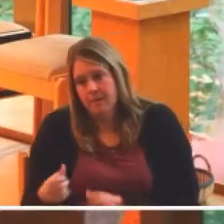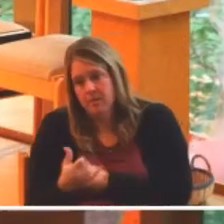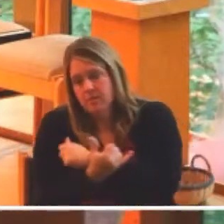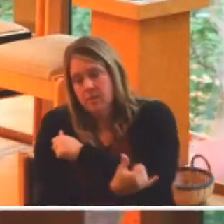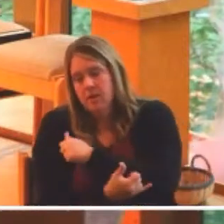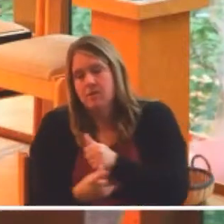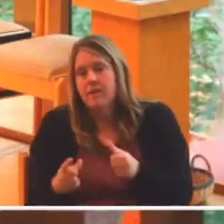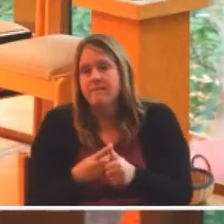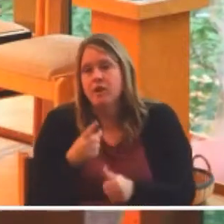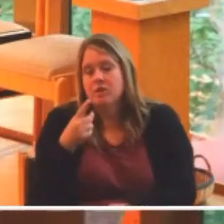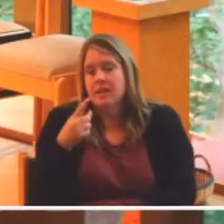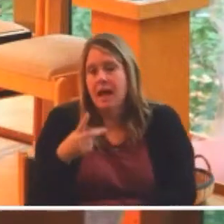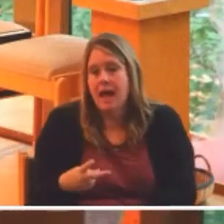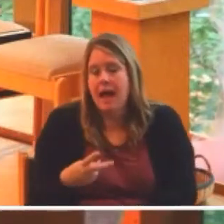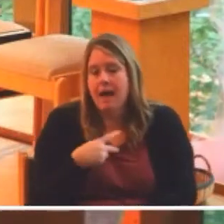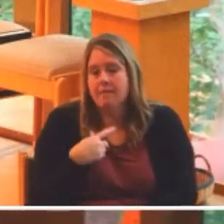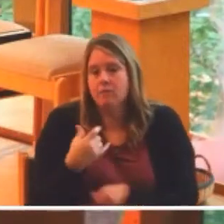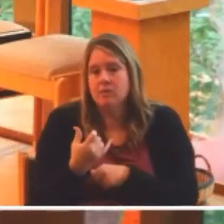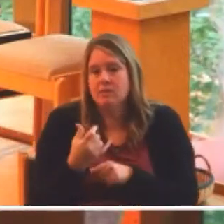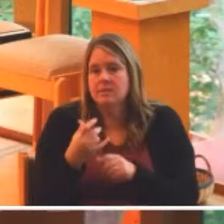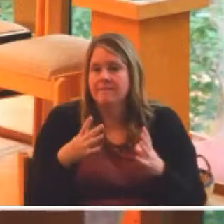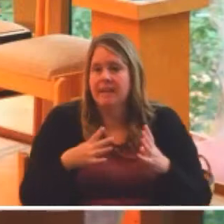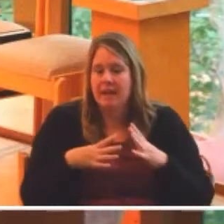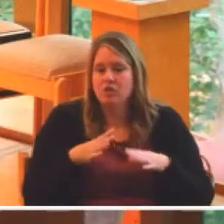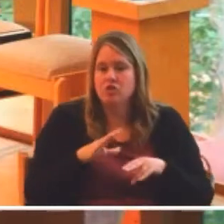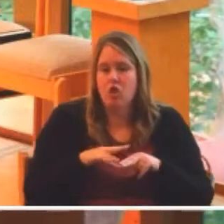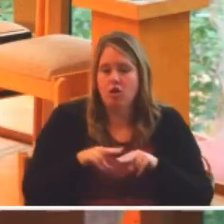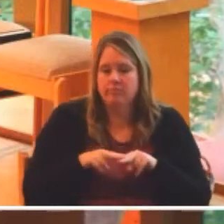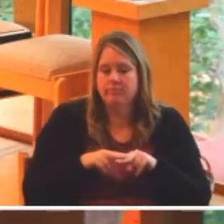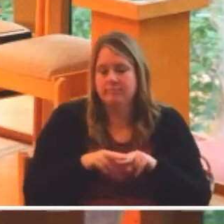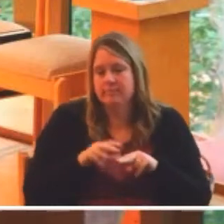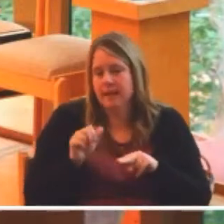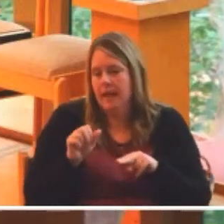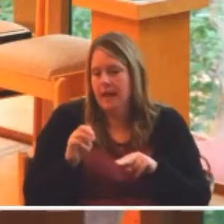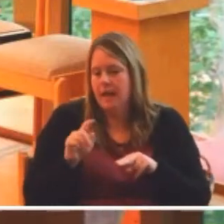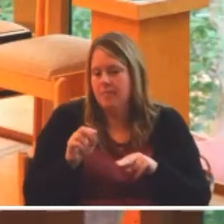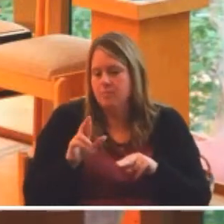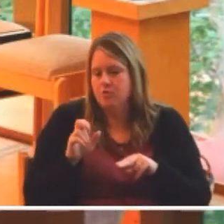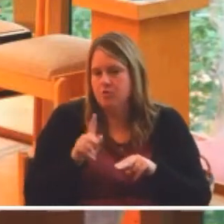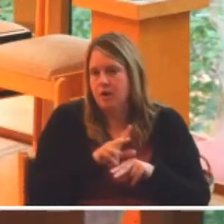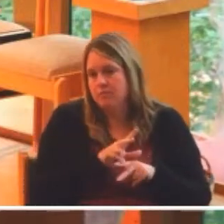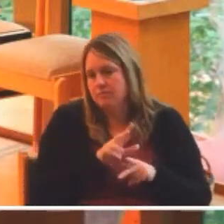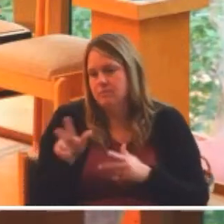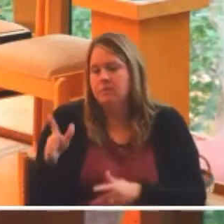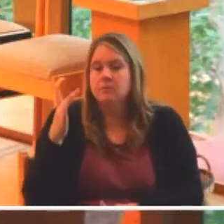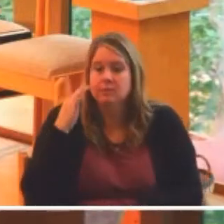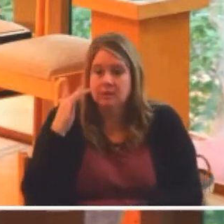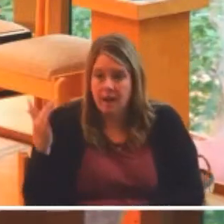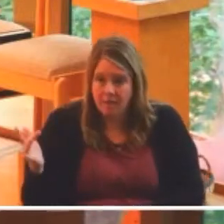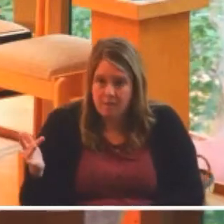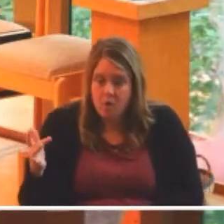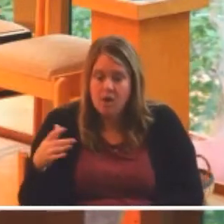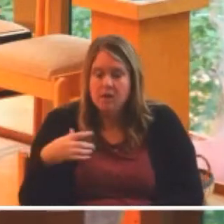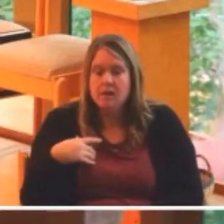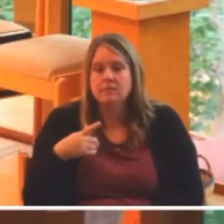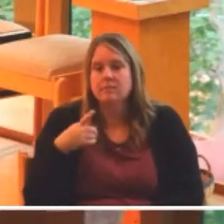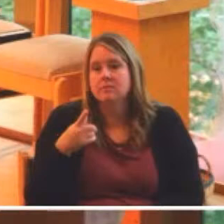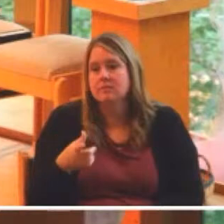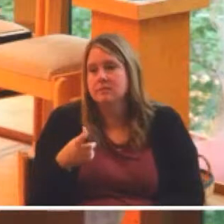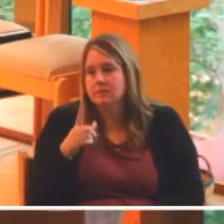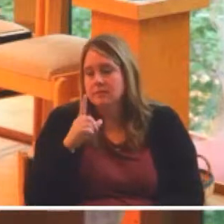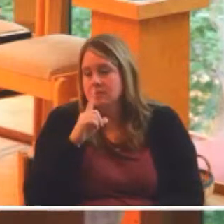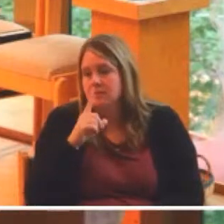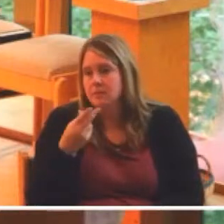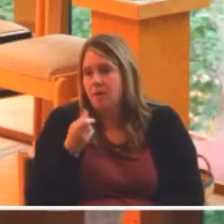on an Amtrak journey. In California, I had food harvested by immigrant farm workers. In